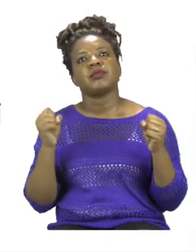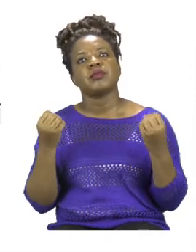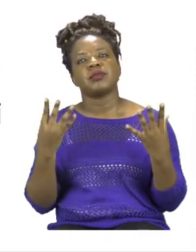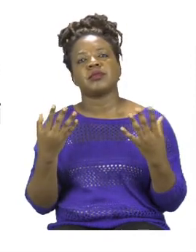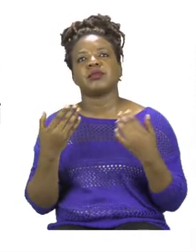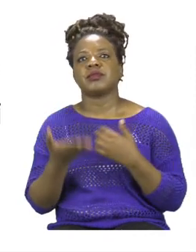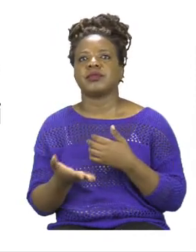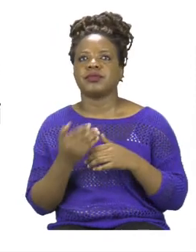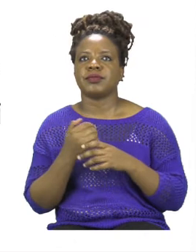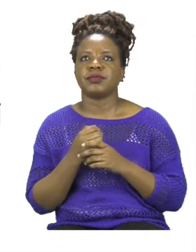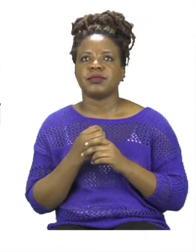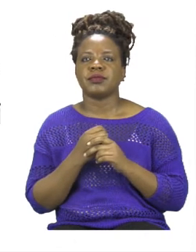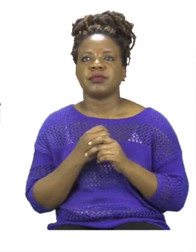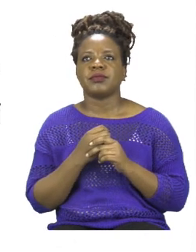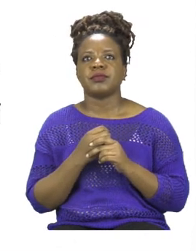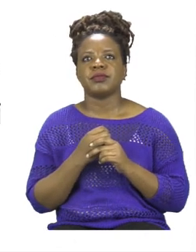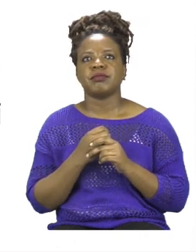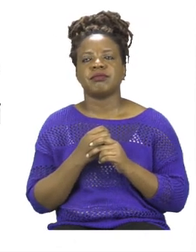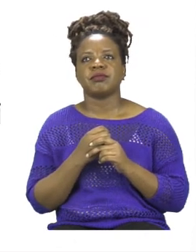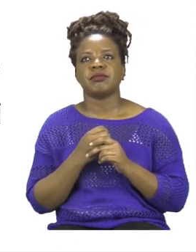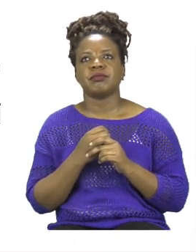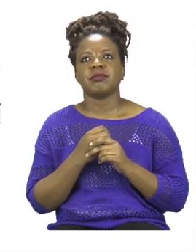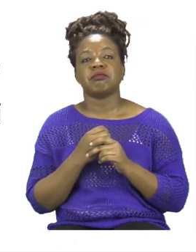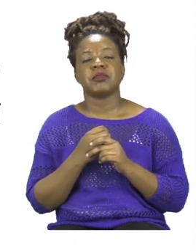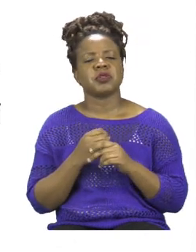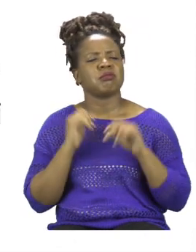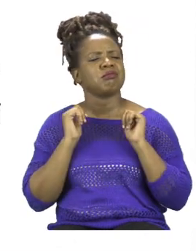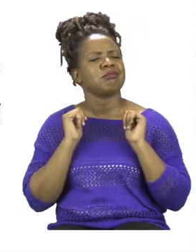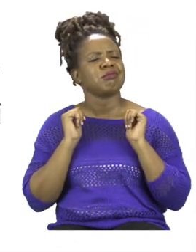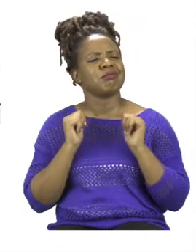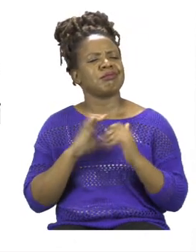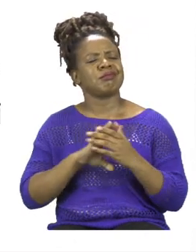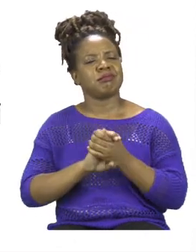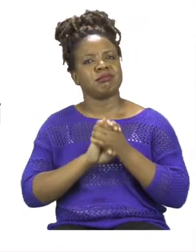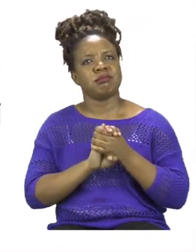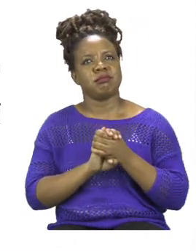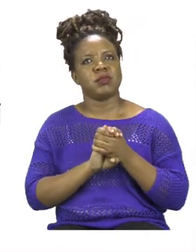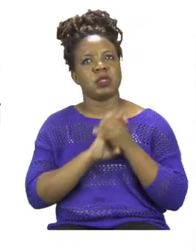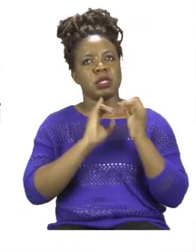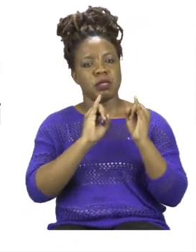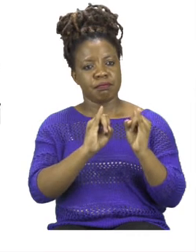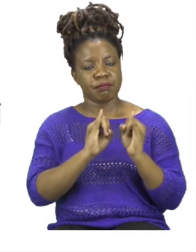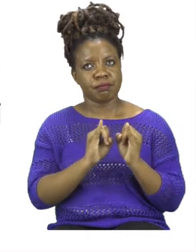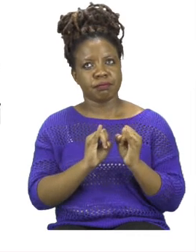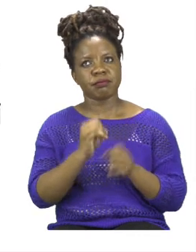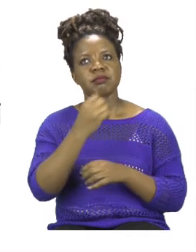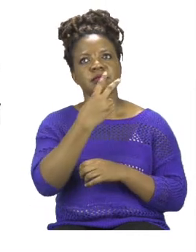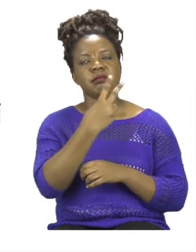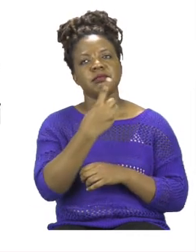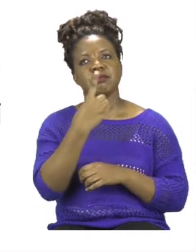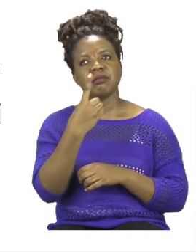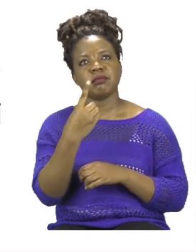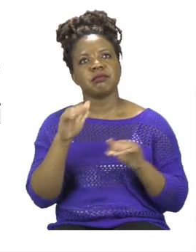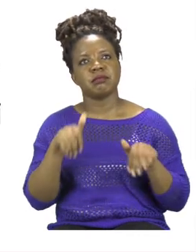good friend invited 21 boys and 19 girls. So that's